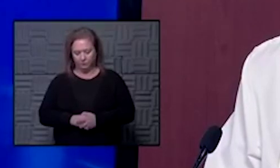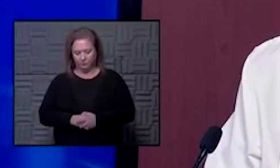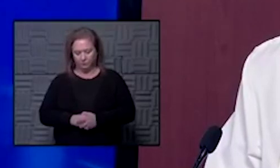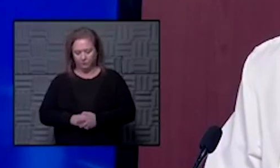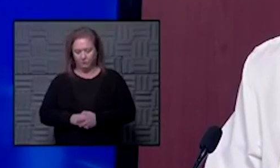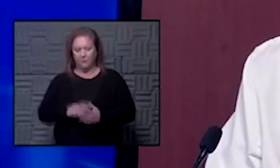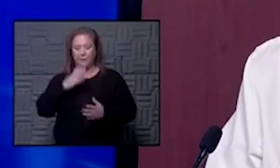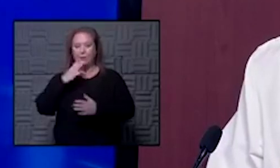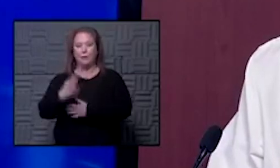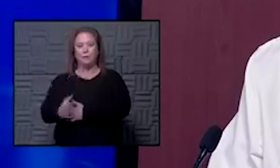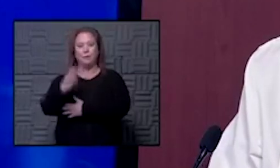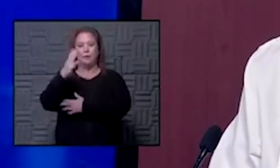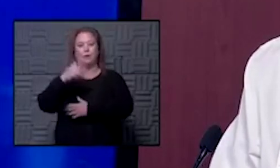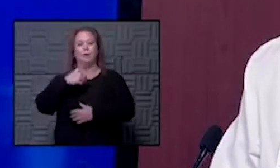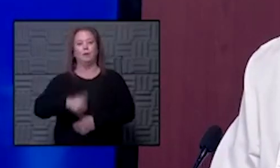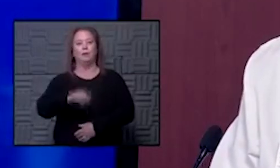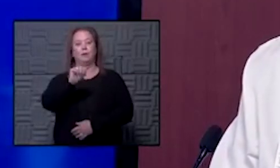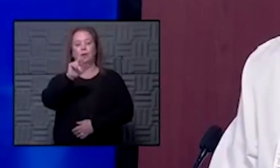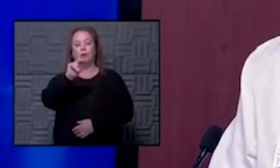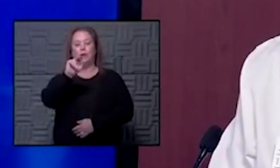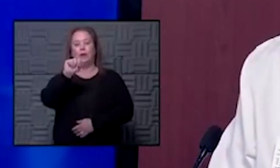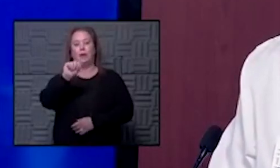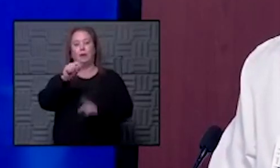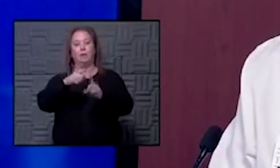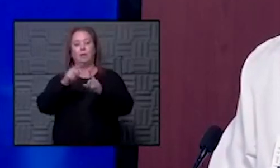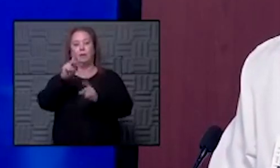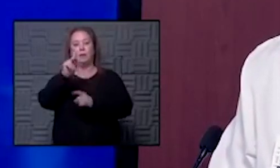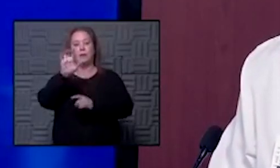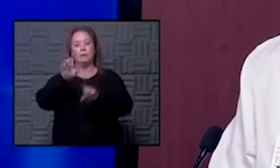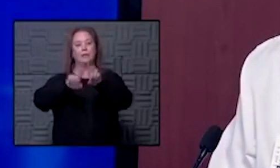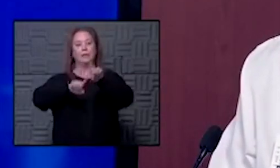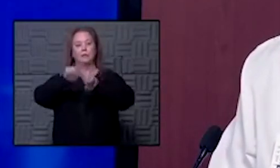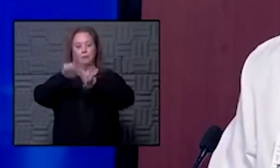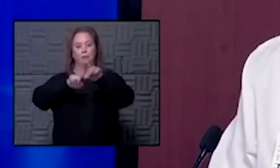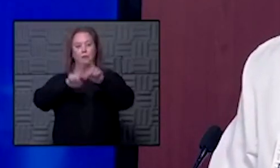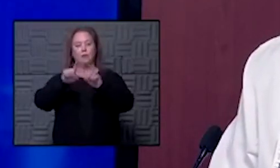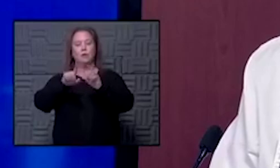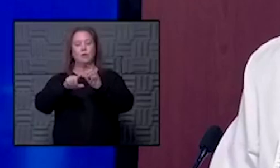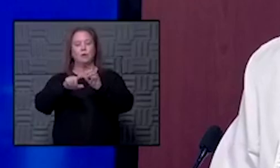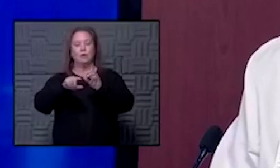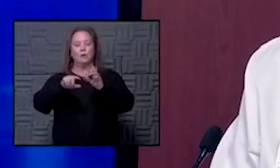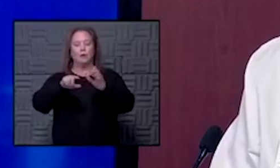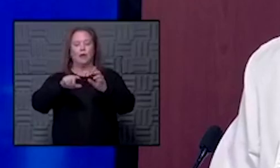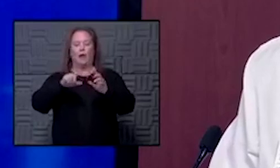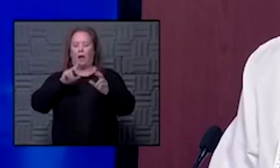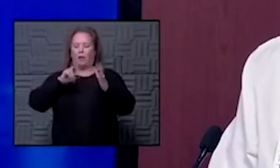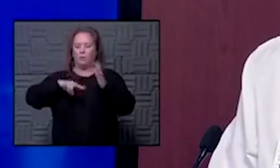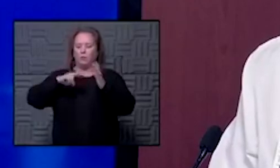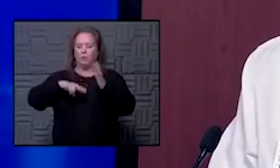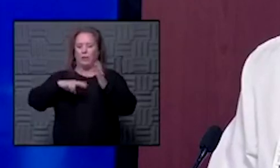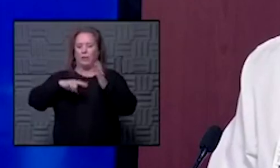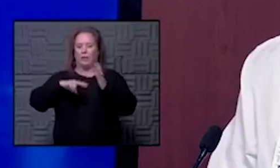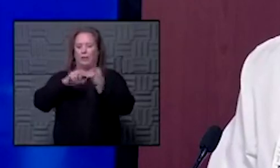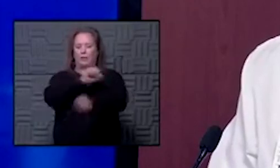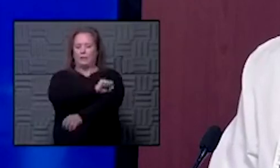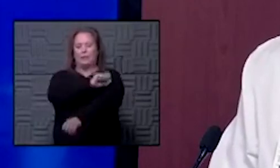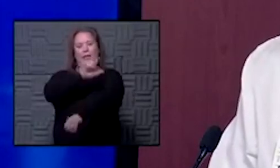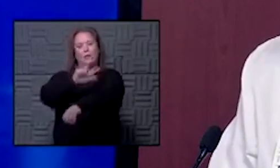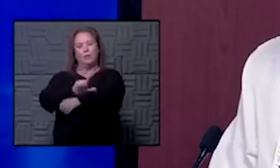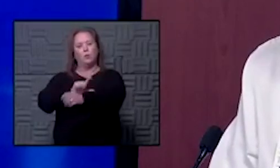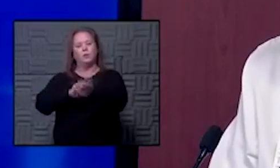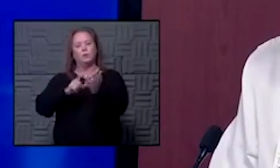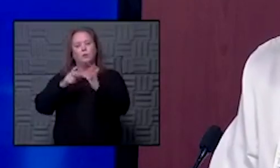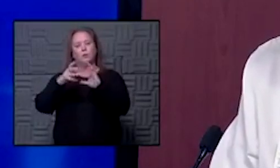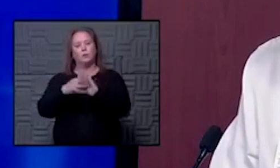good morning my name is anna spurry i'm reporter with the kansas city star um i was reading a story over the weekend out of st louis about